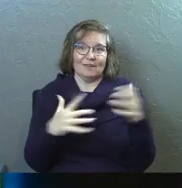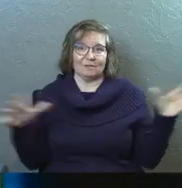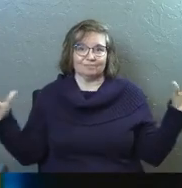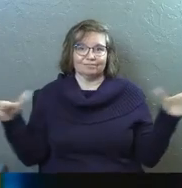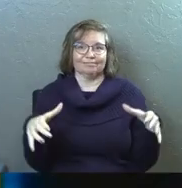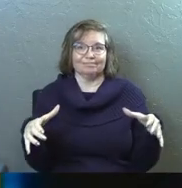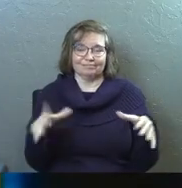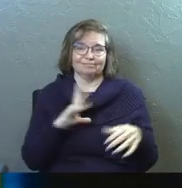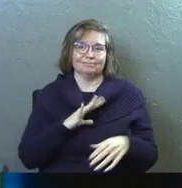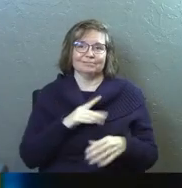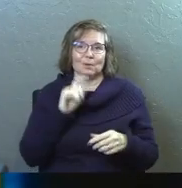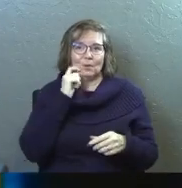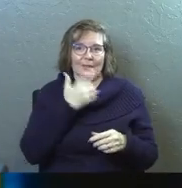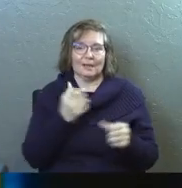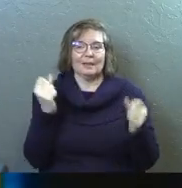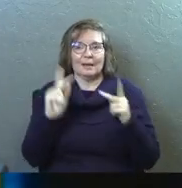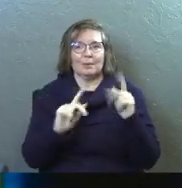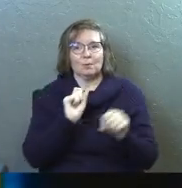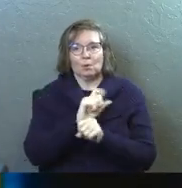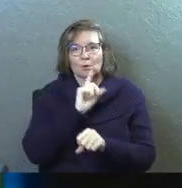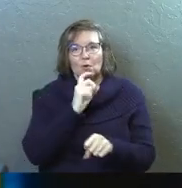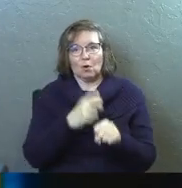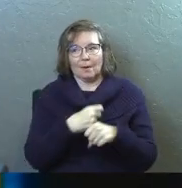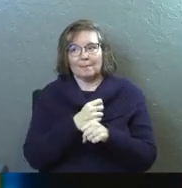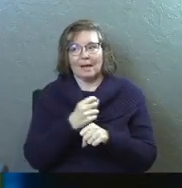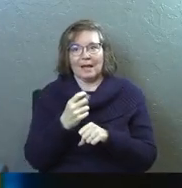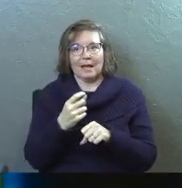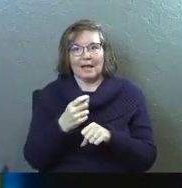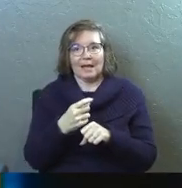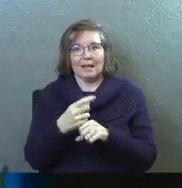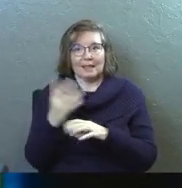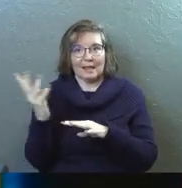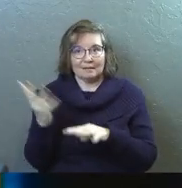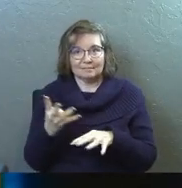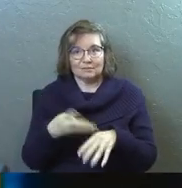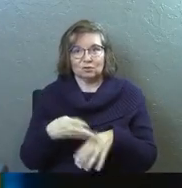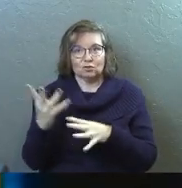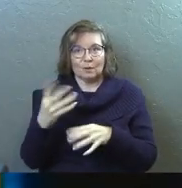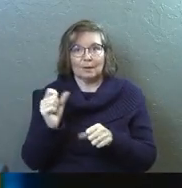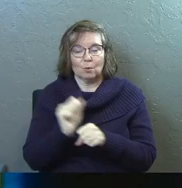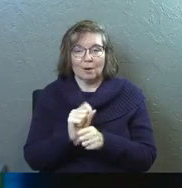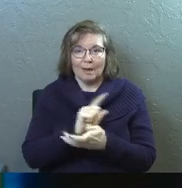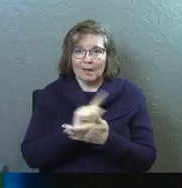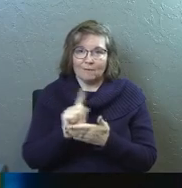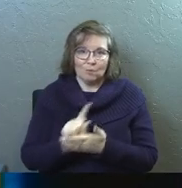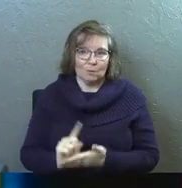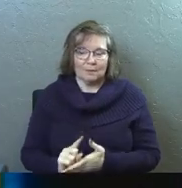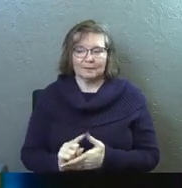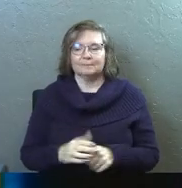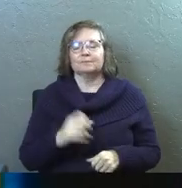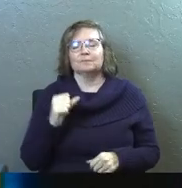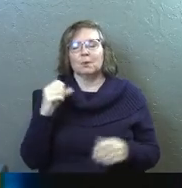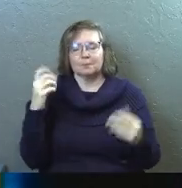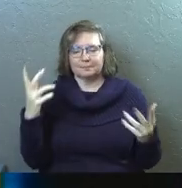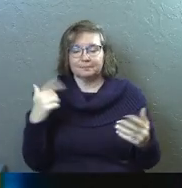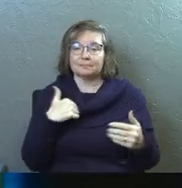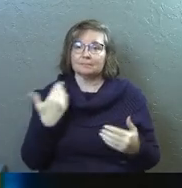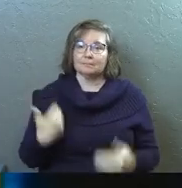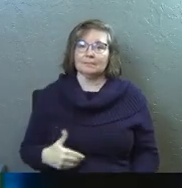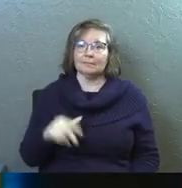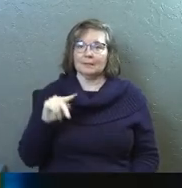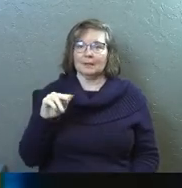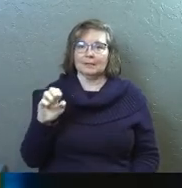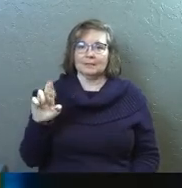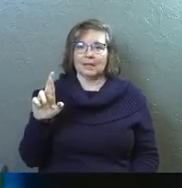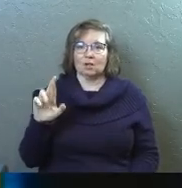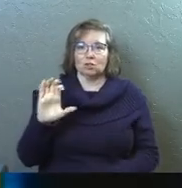everybody here. It's a pretty cool thing, and there's a lot of people working really hard to make that stream work every weekend. So it's pretty awesome that we get to do that. So yeah, my name is